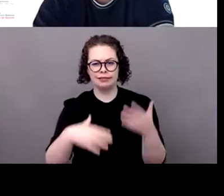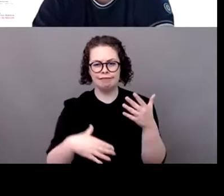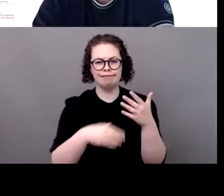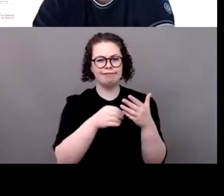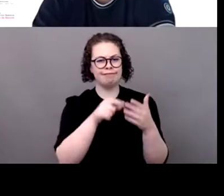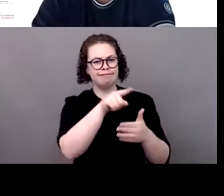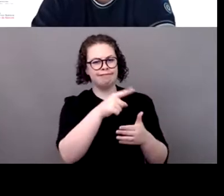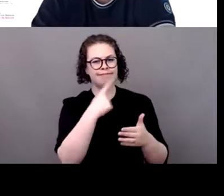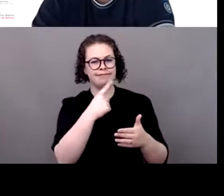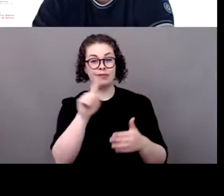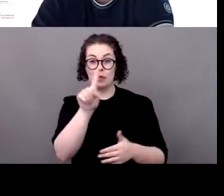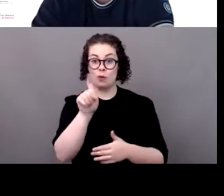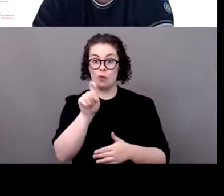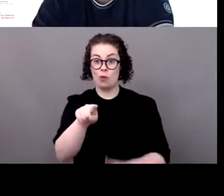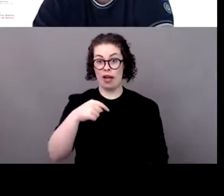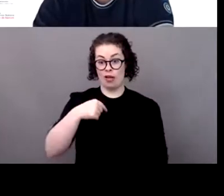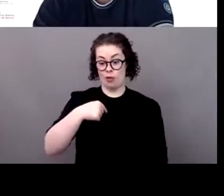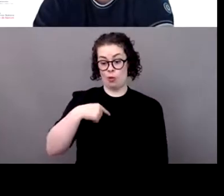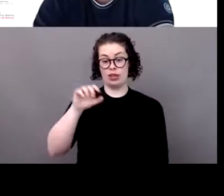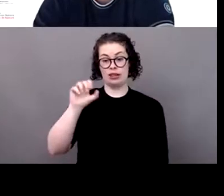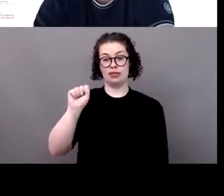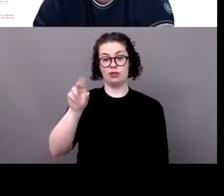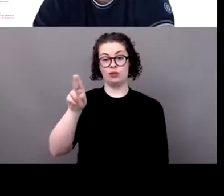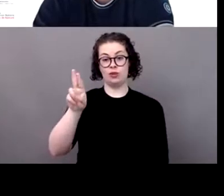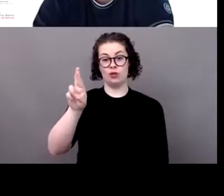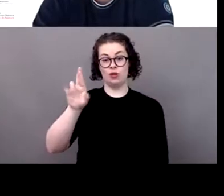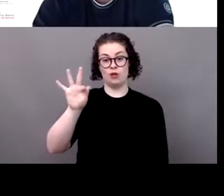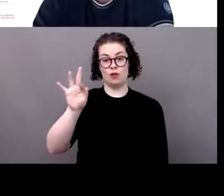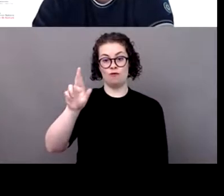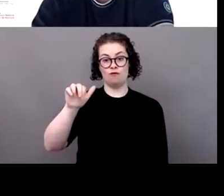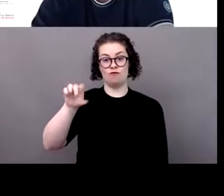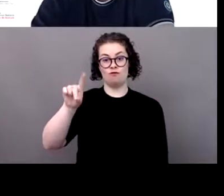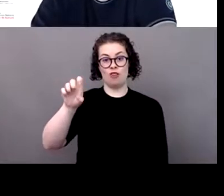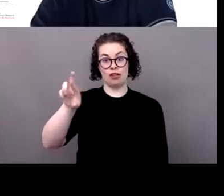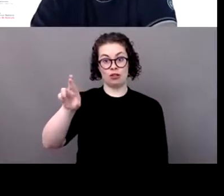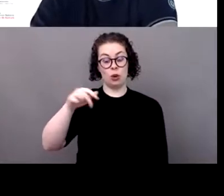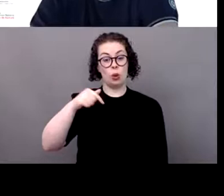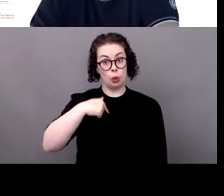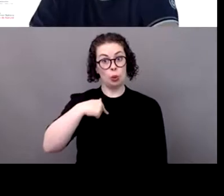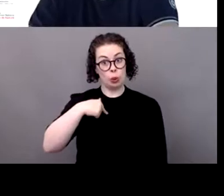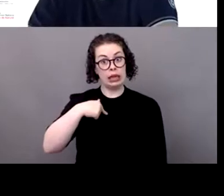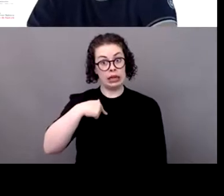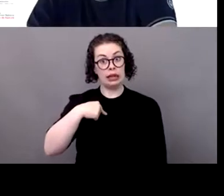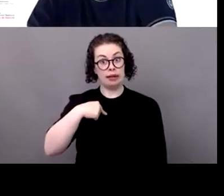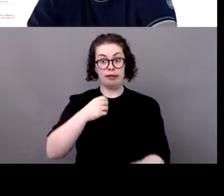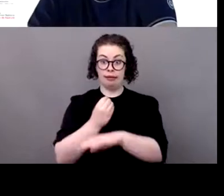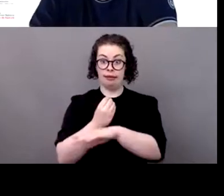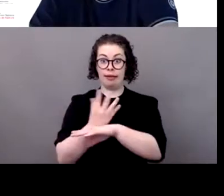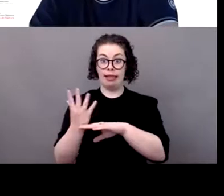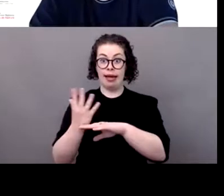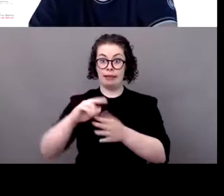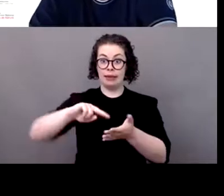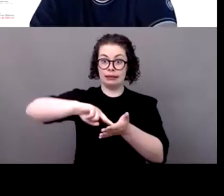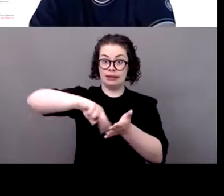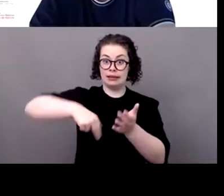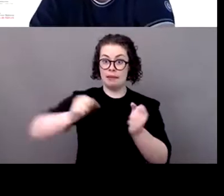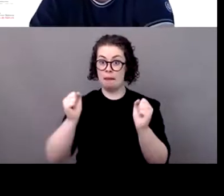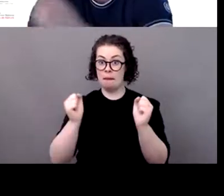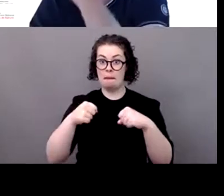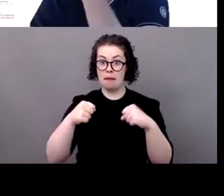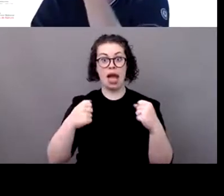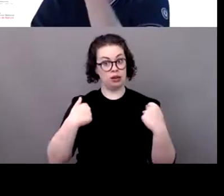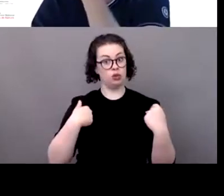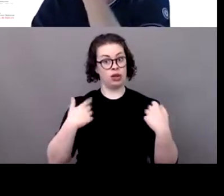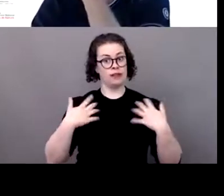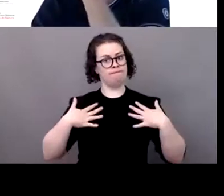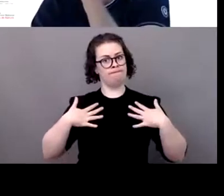notion of adaptation to climate change. But we also a little bit about attenuation. And if we want to